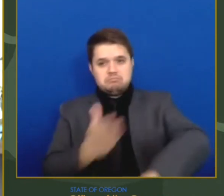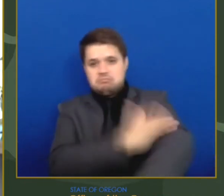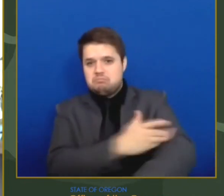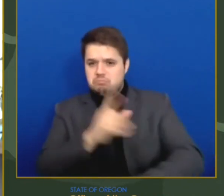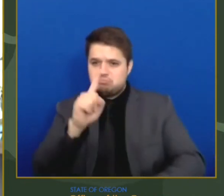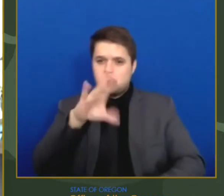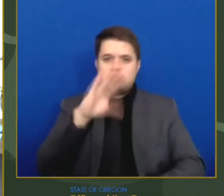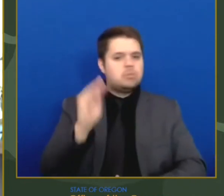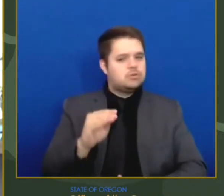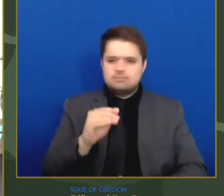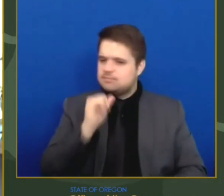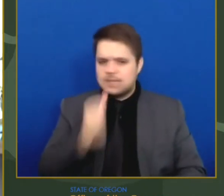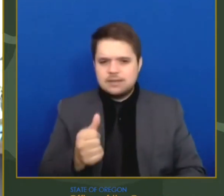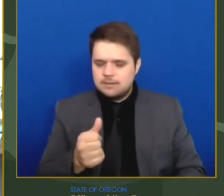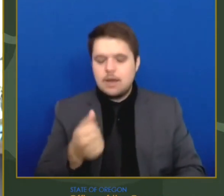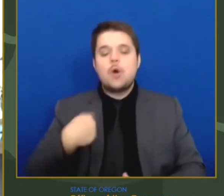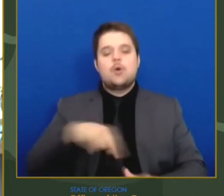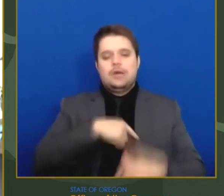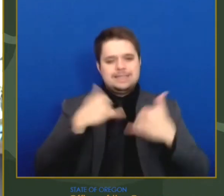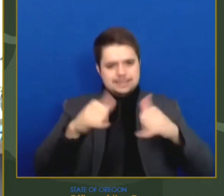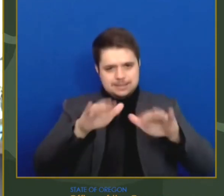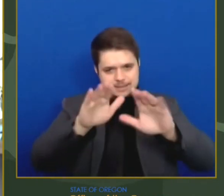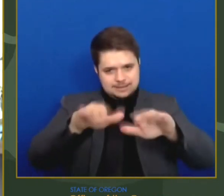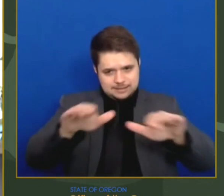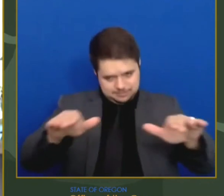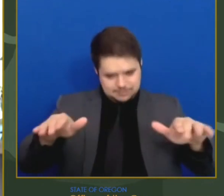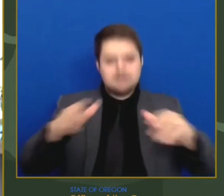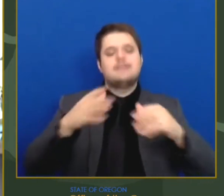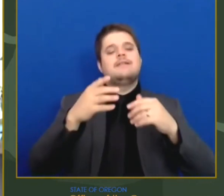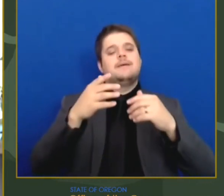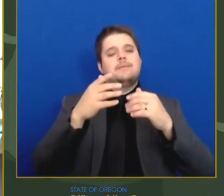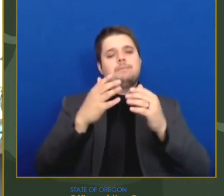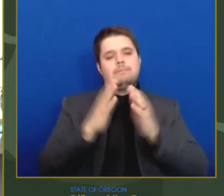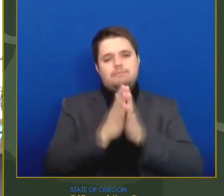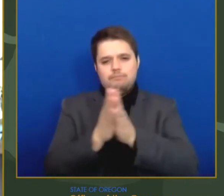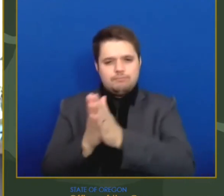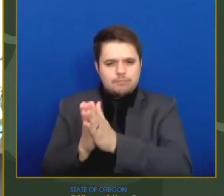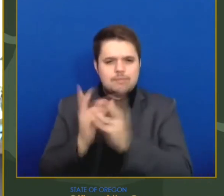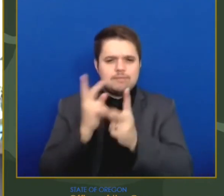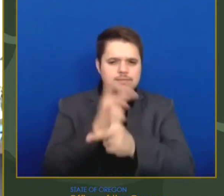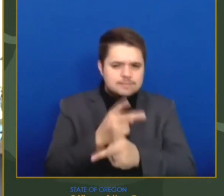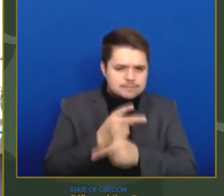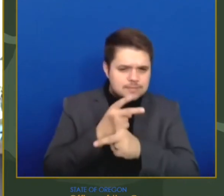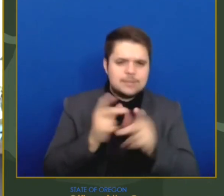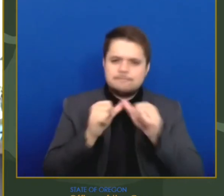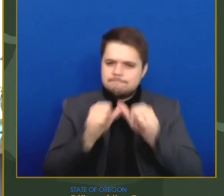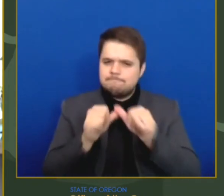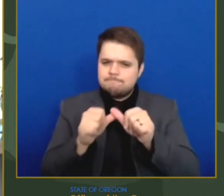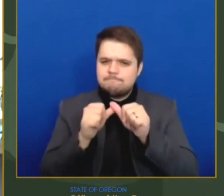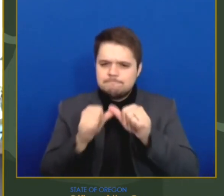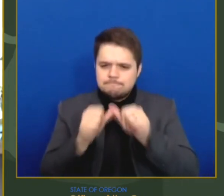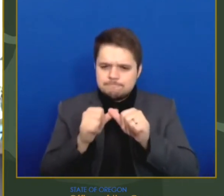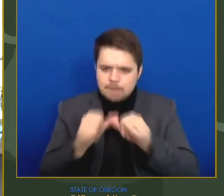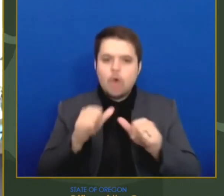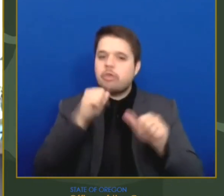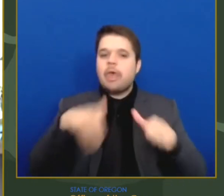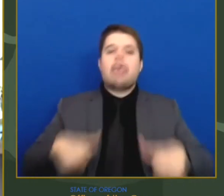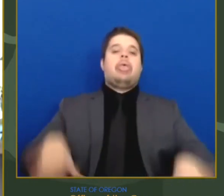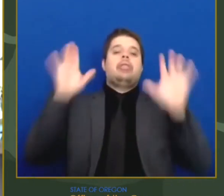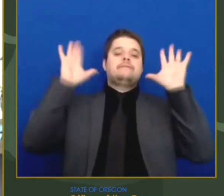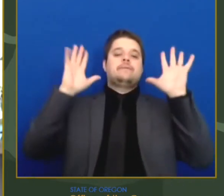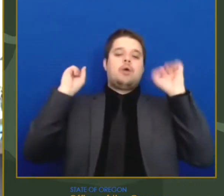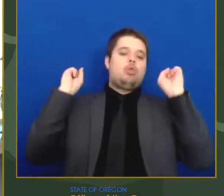vigilant in our collective work against COVID-19. And to continue to practice physical distancing, hand